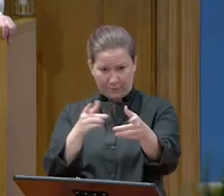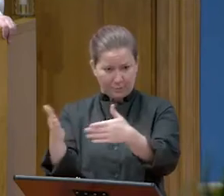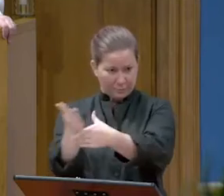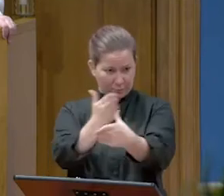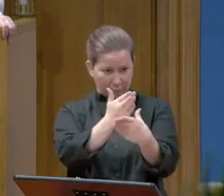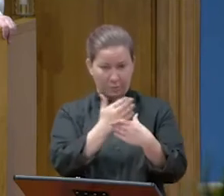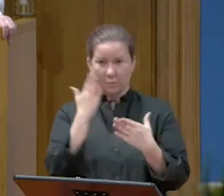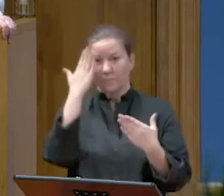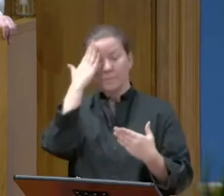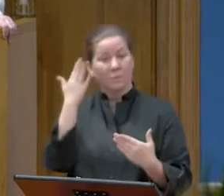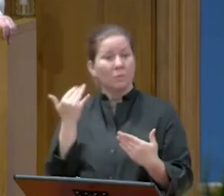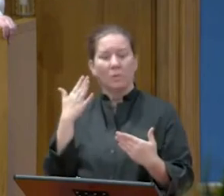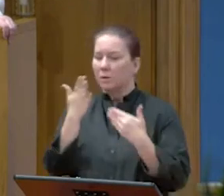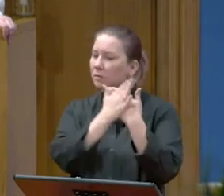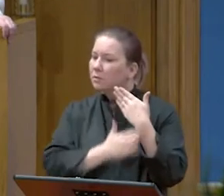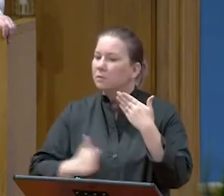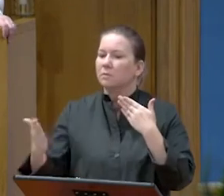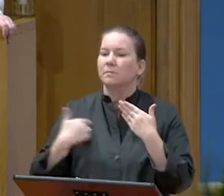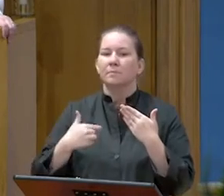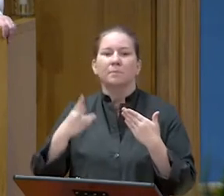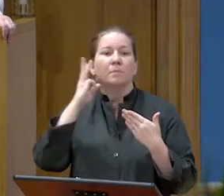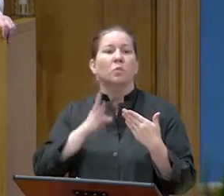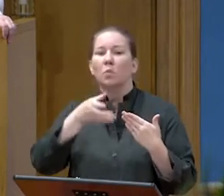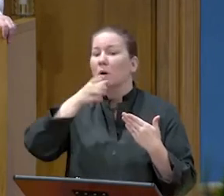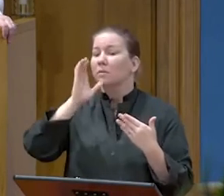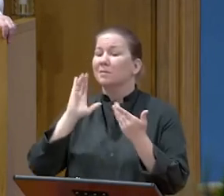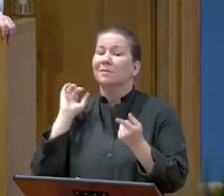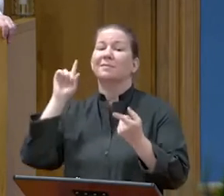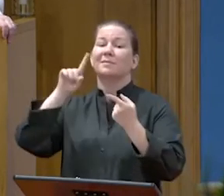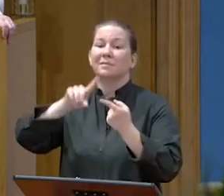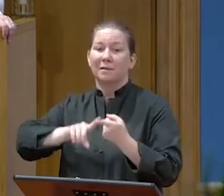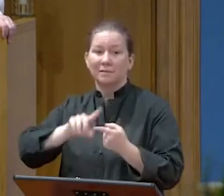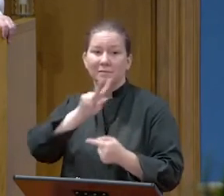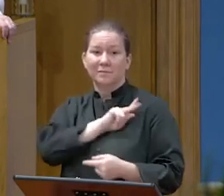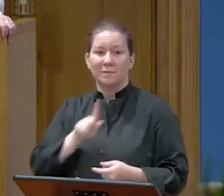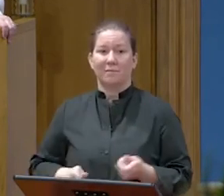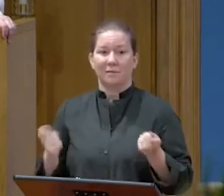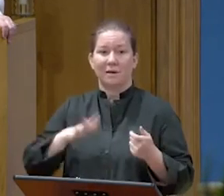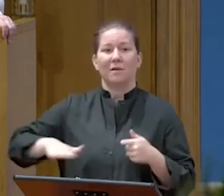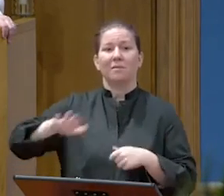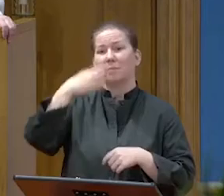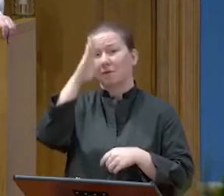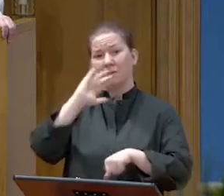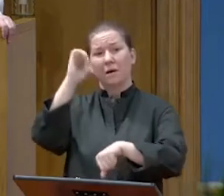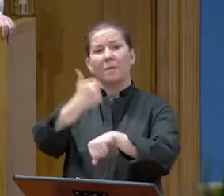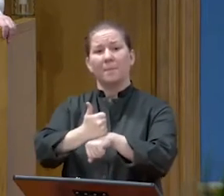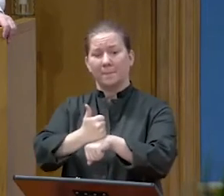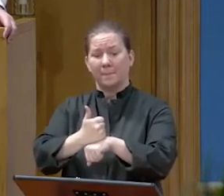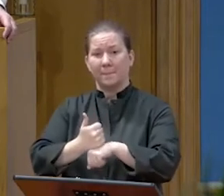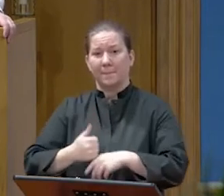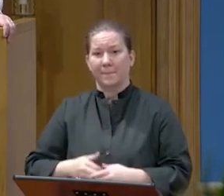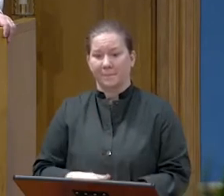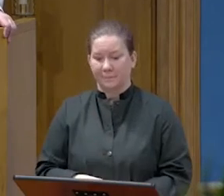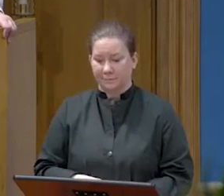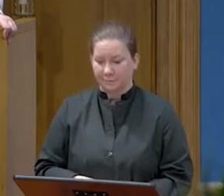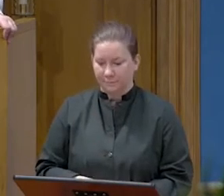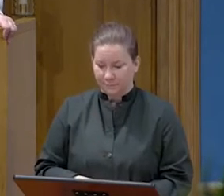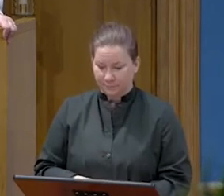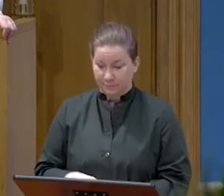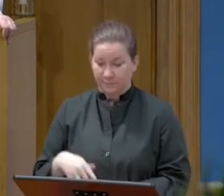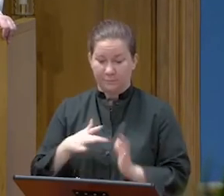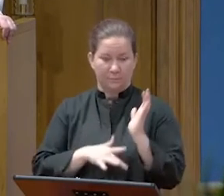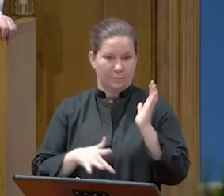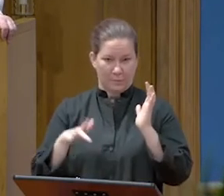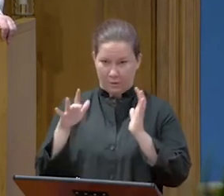on I will not drink of the fruit of the vine until the kingdom of God comes. Then he took a loaf of